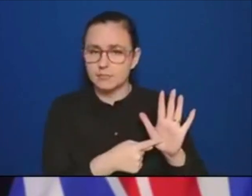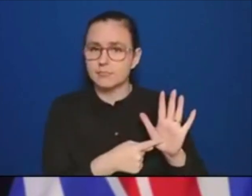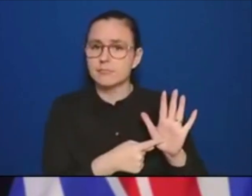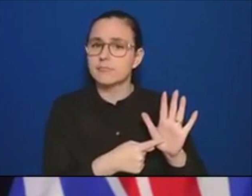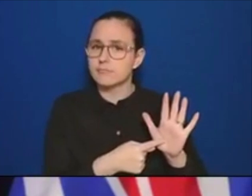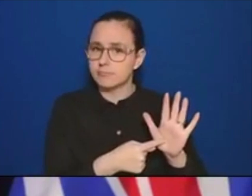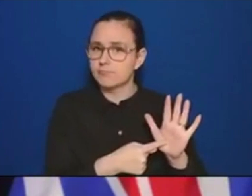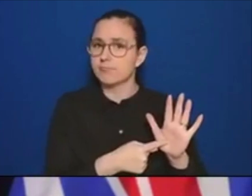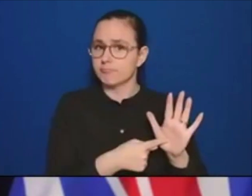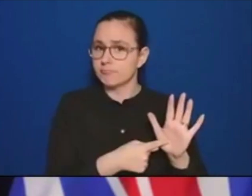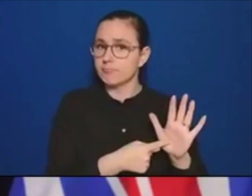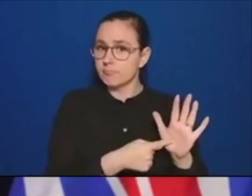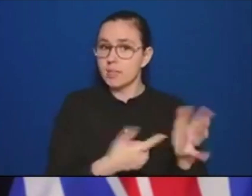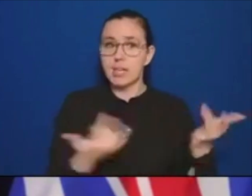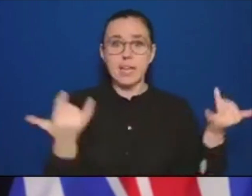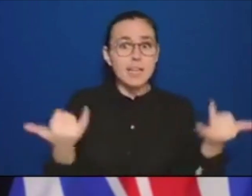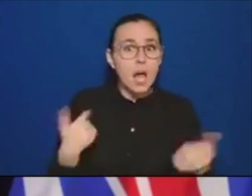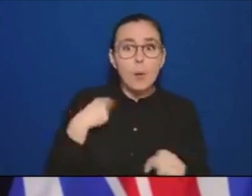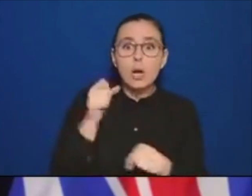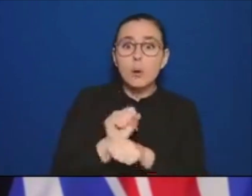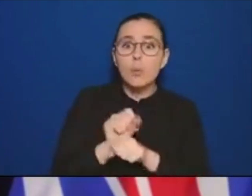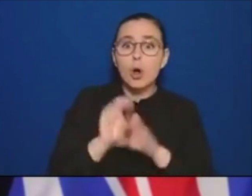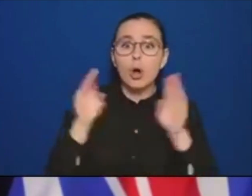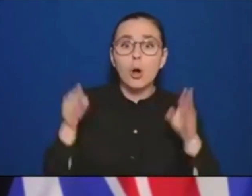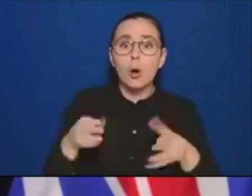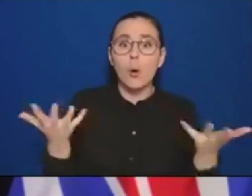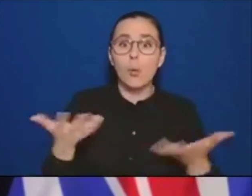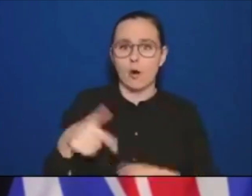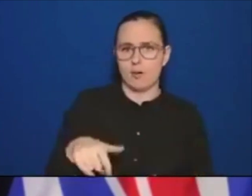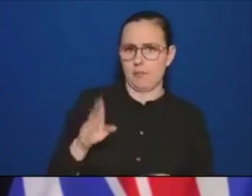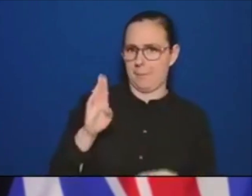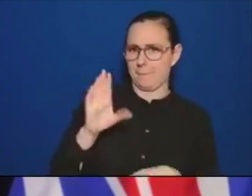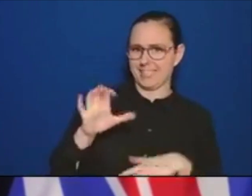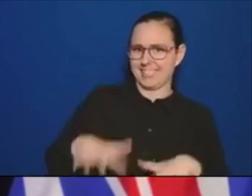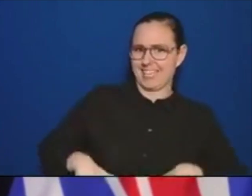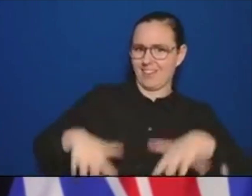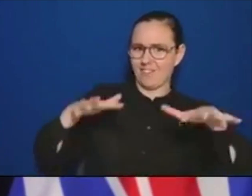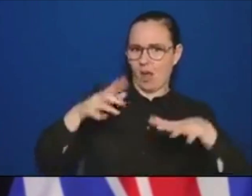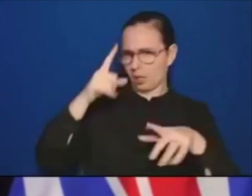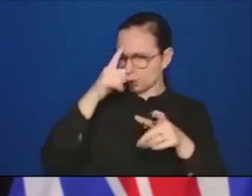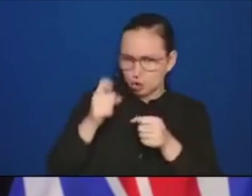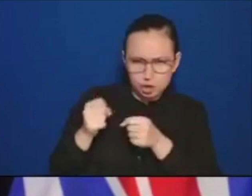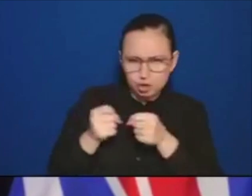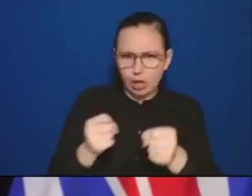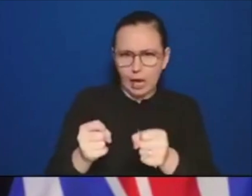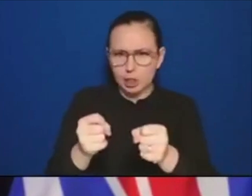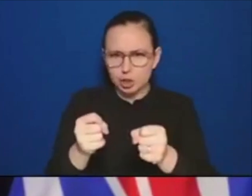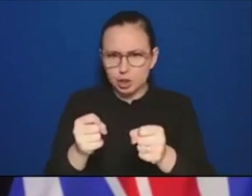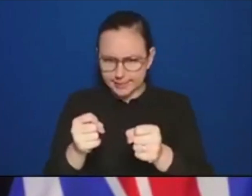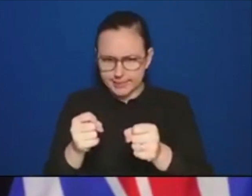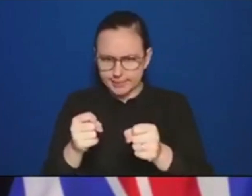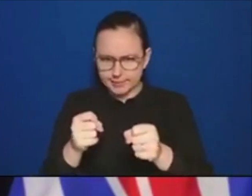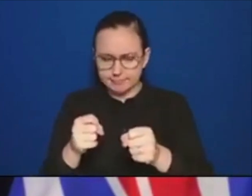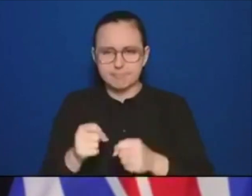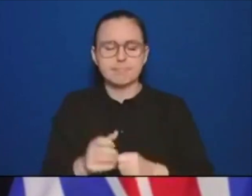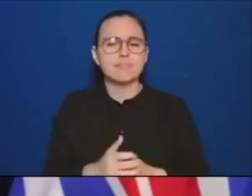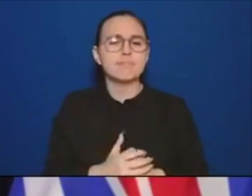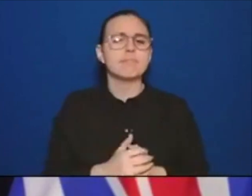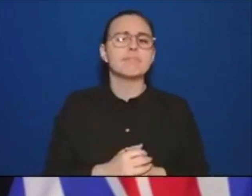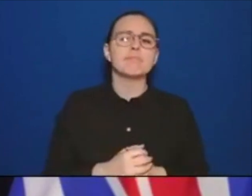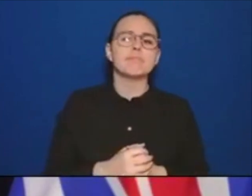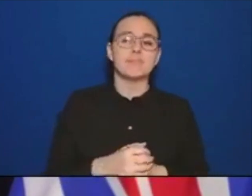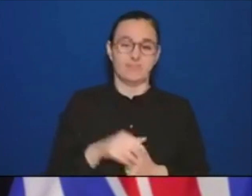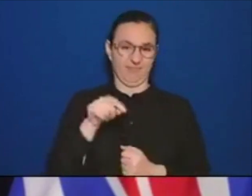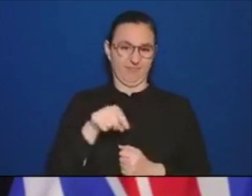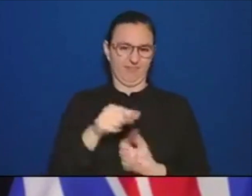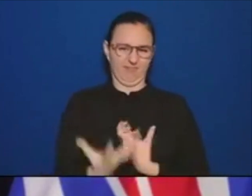on a BC flood strategy. That work is underway. And that is also going to be part and parcel of the new legislation that we're looking at